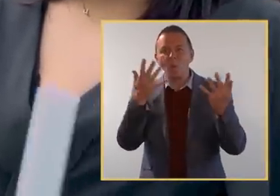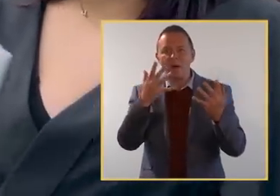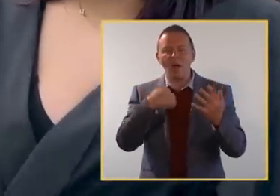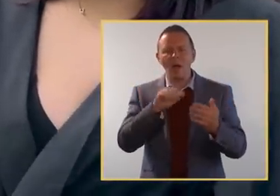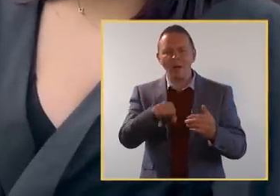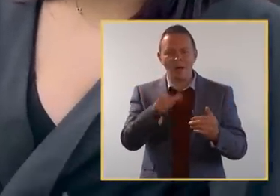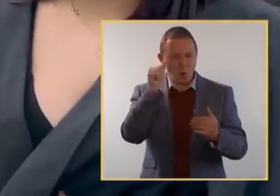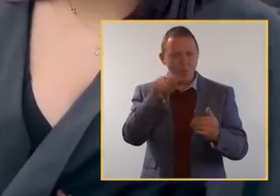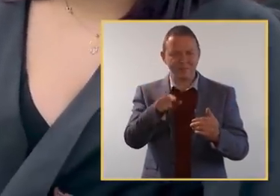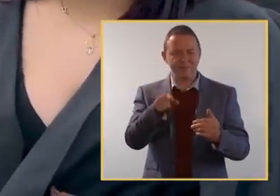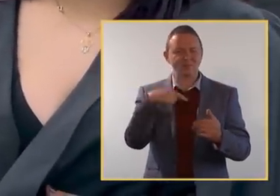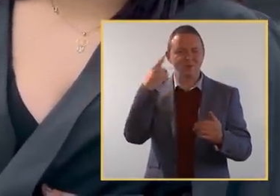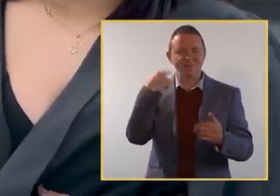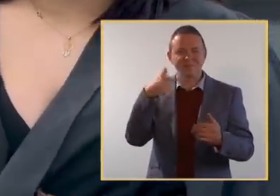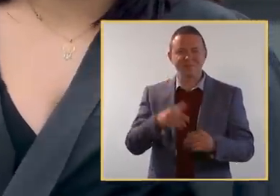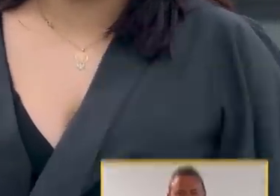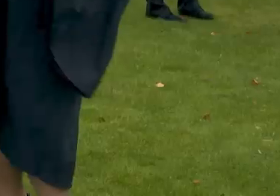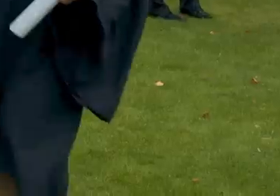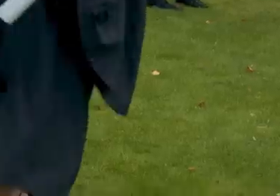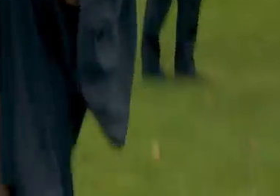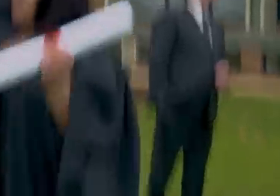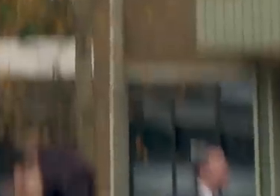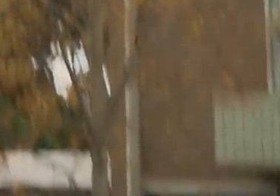anyone can call No, I heard you. That's just crazy.